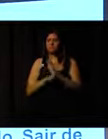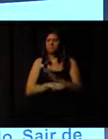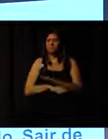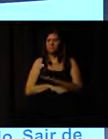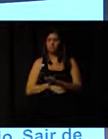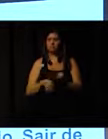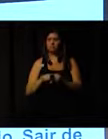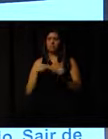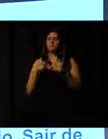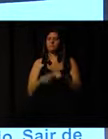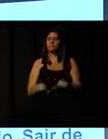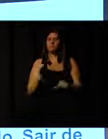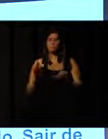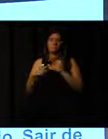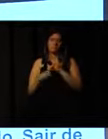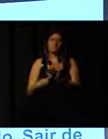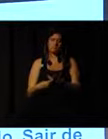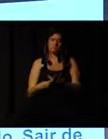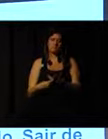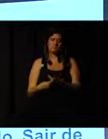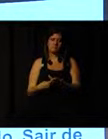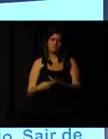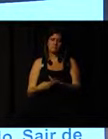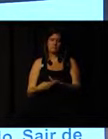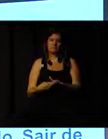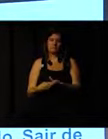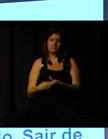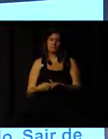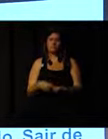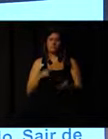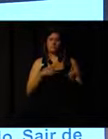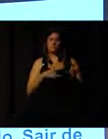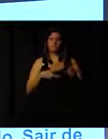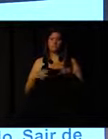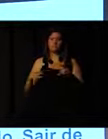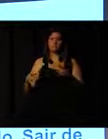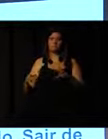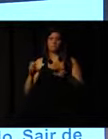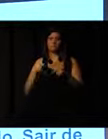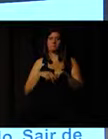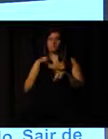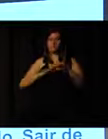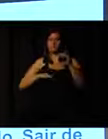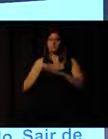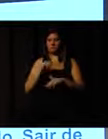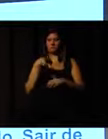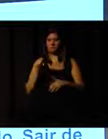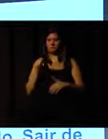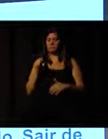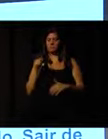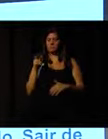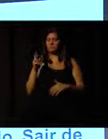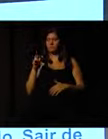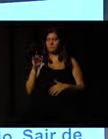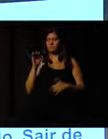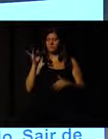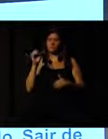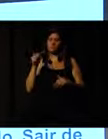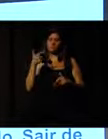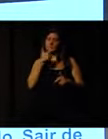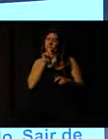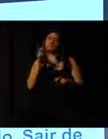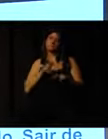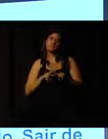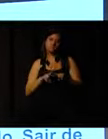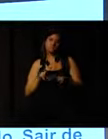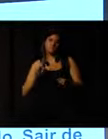proposals, such as the ones that are appearing every day for physical activity.